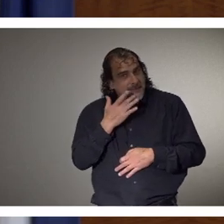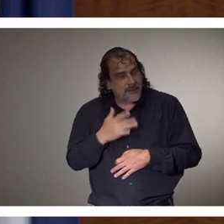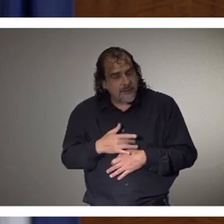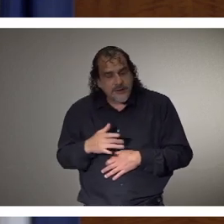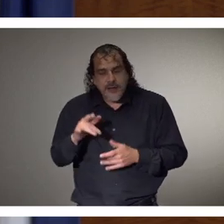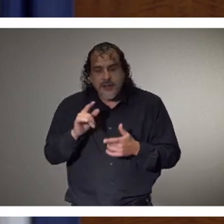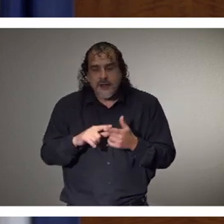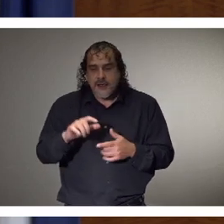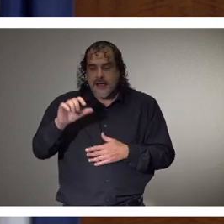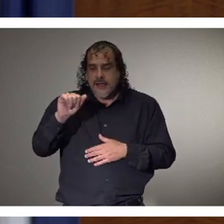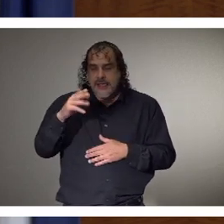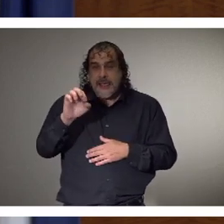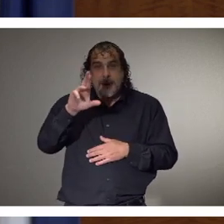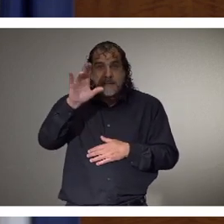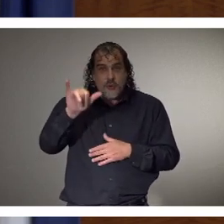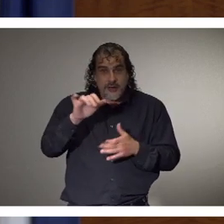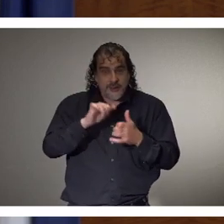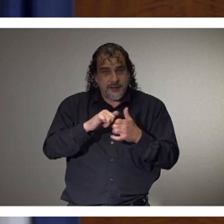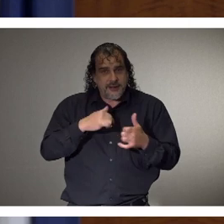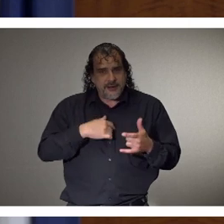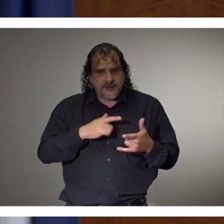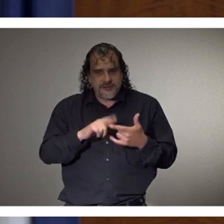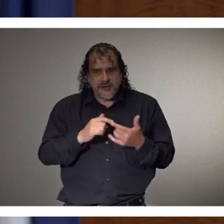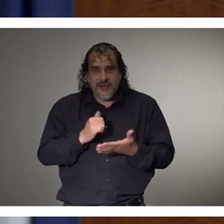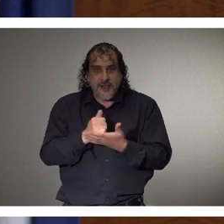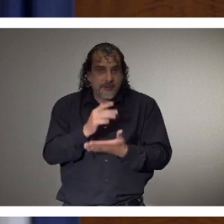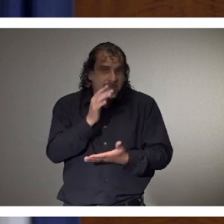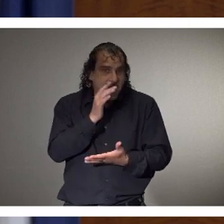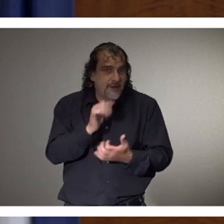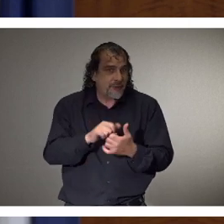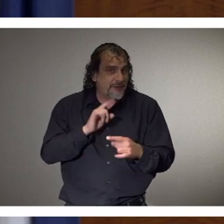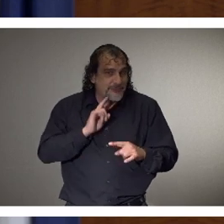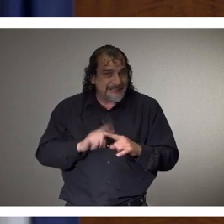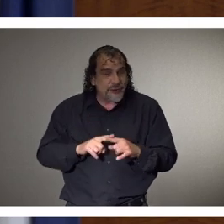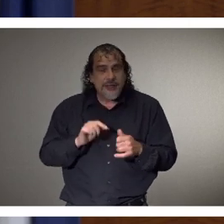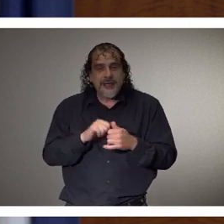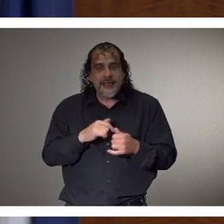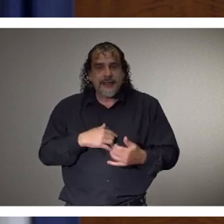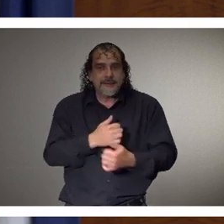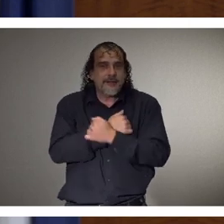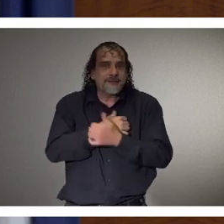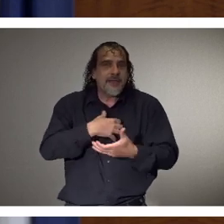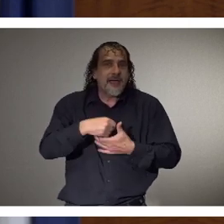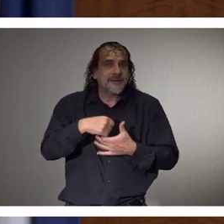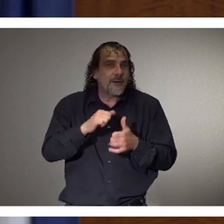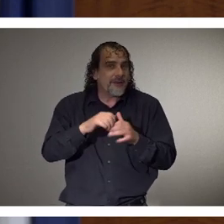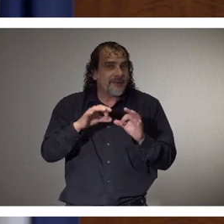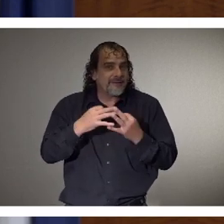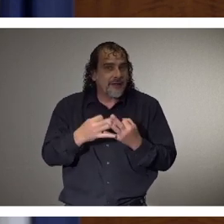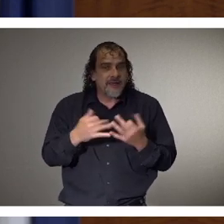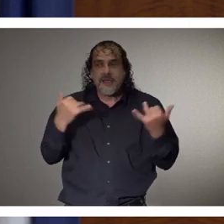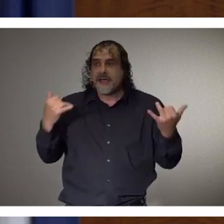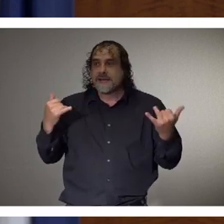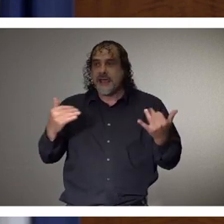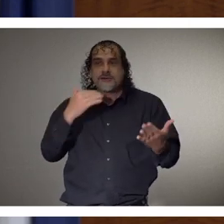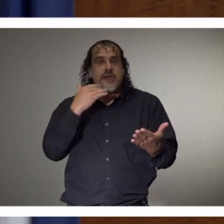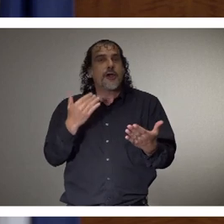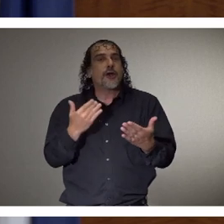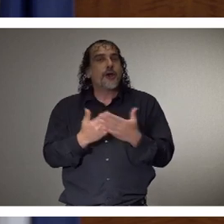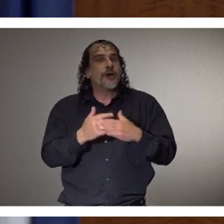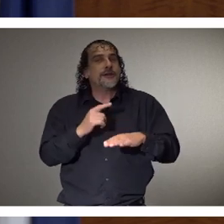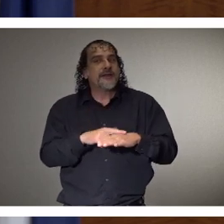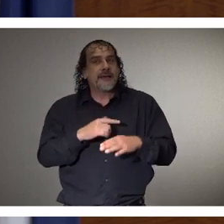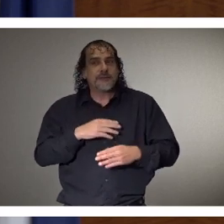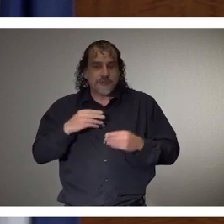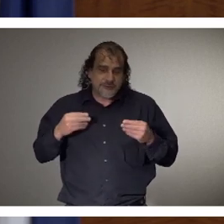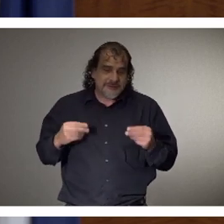Avery Claire Underwood loves helping her mom with her little sisters and loves to be outdoors with family. Now's a great time to spend time